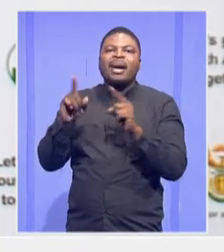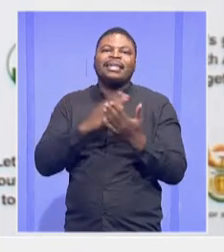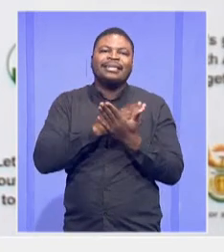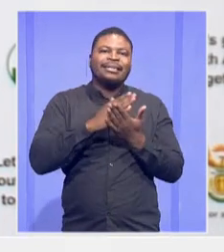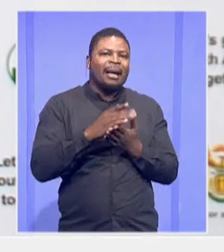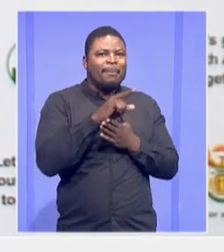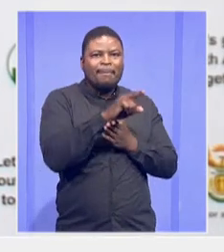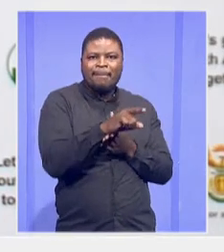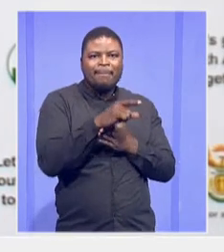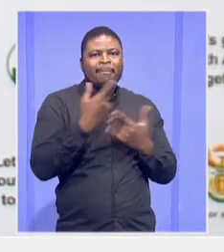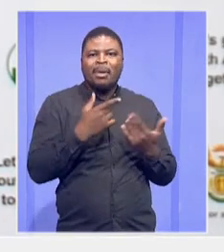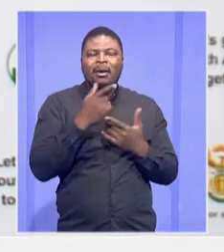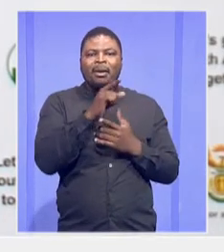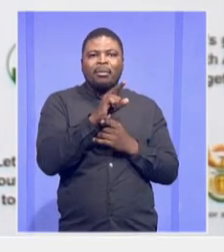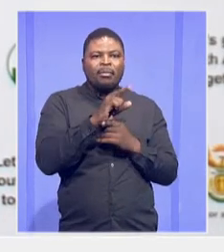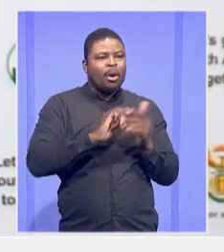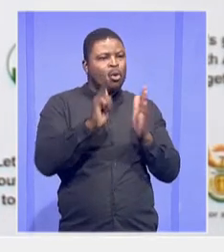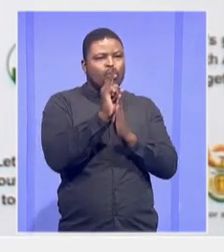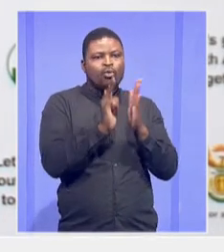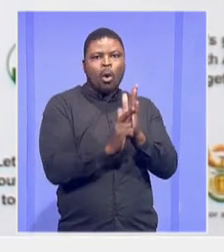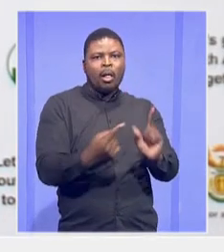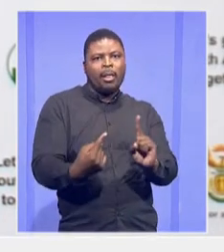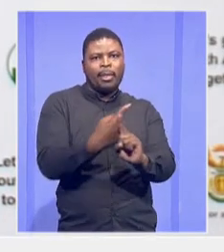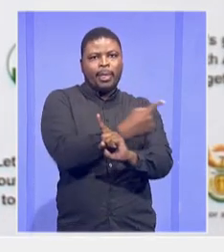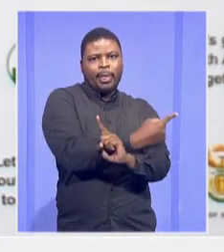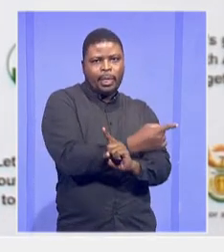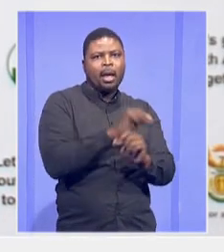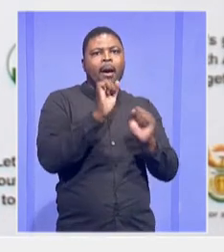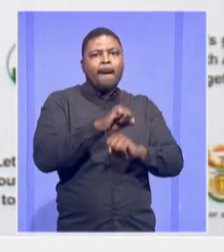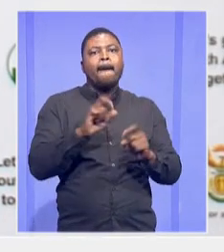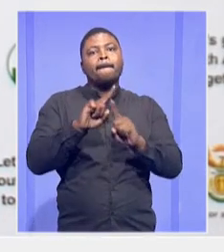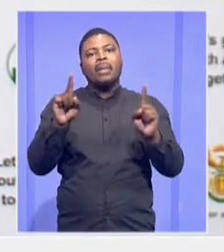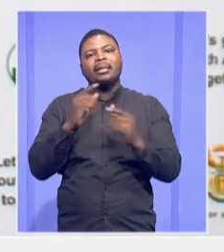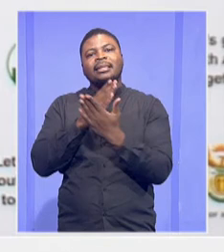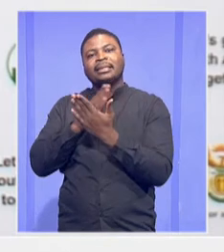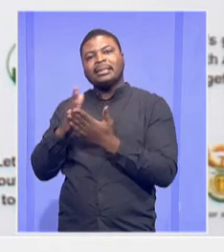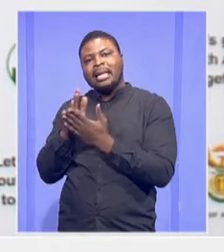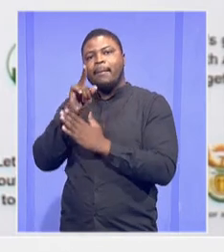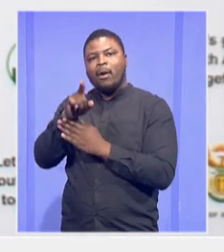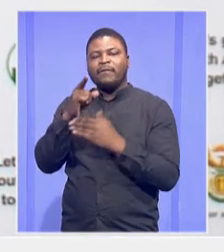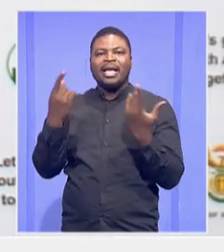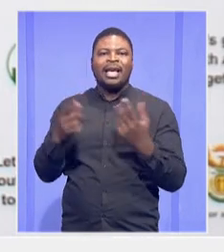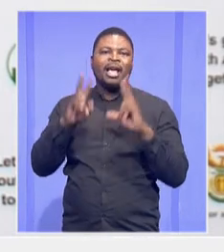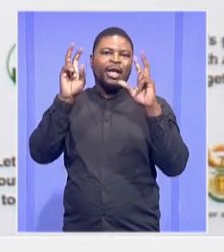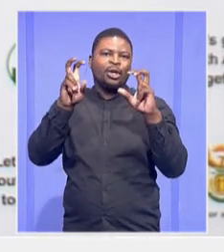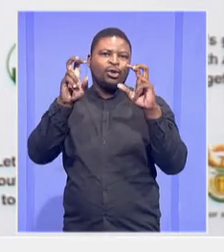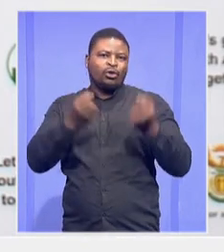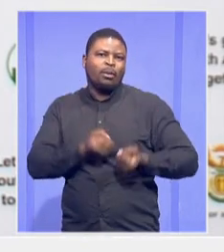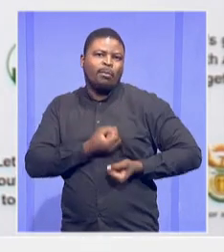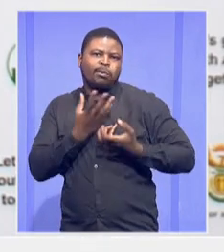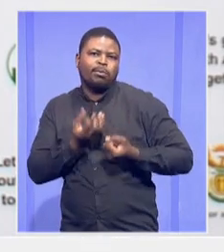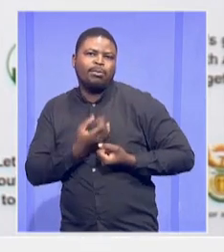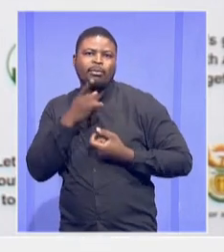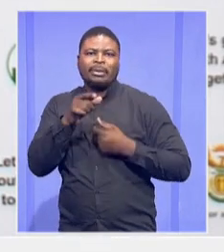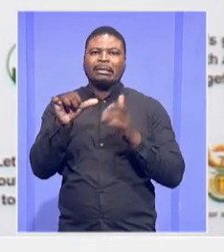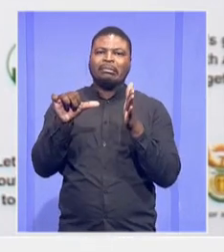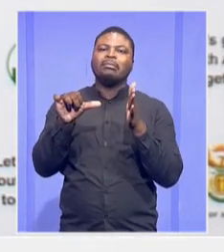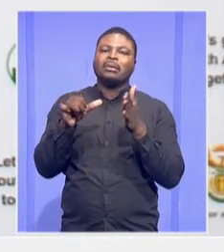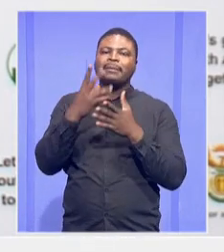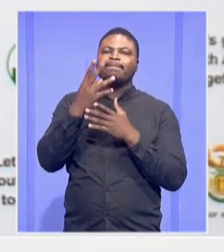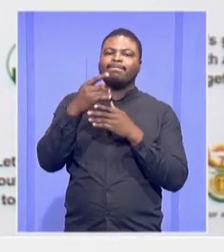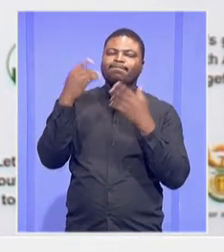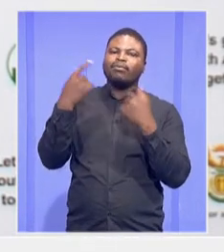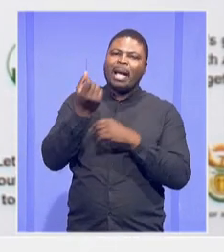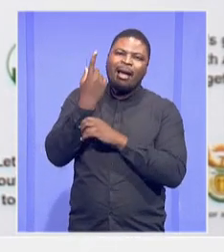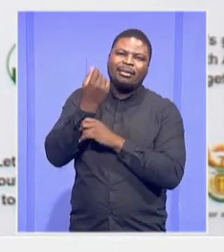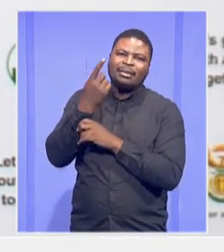be tolerated. But some of the issues that they are raising are indeed legitimate. We have built up our own capacity